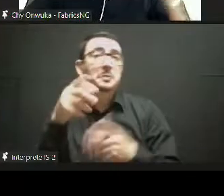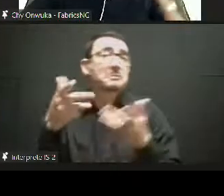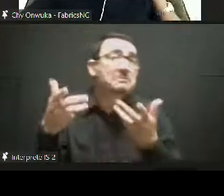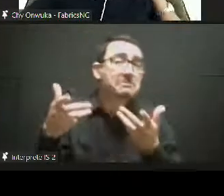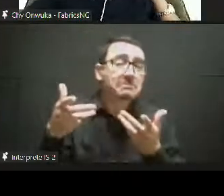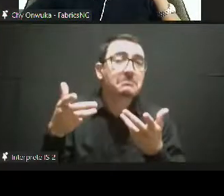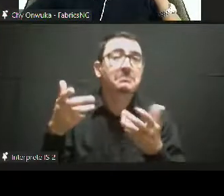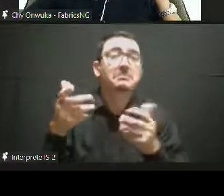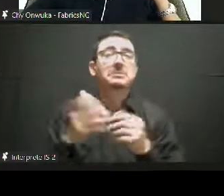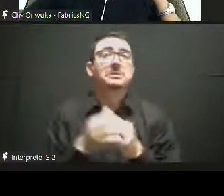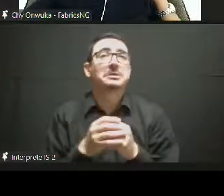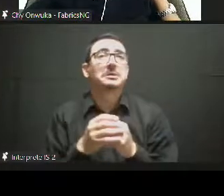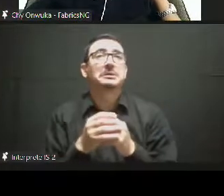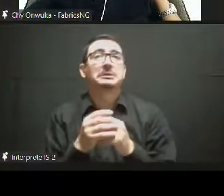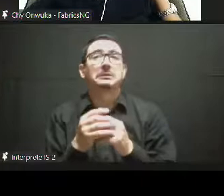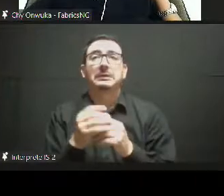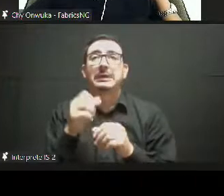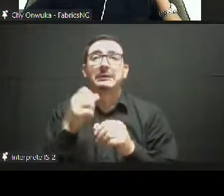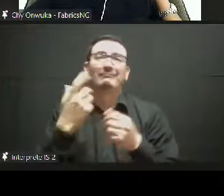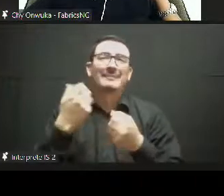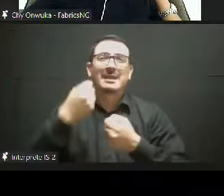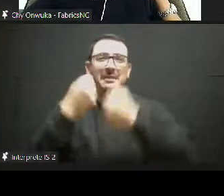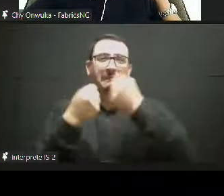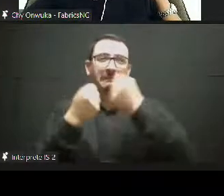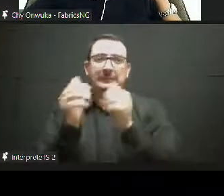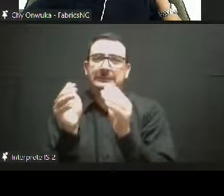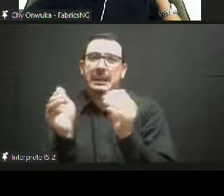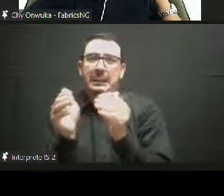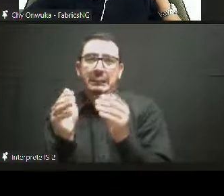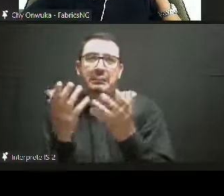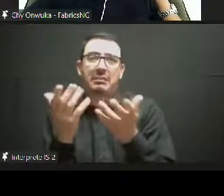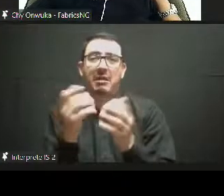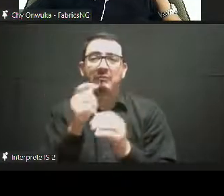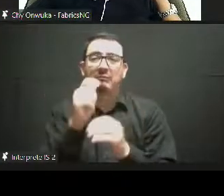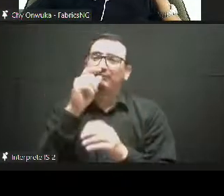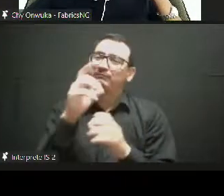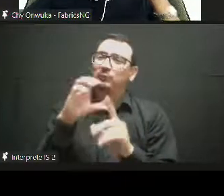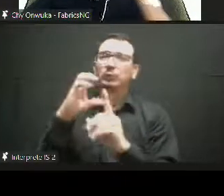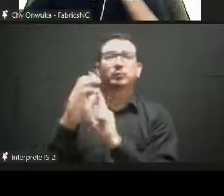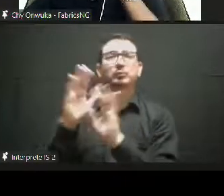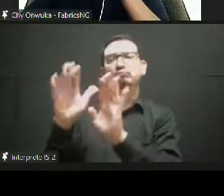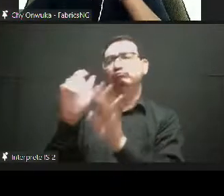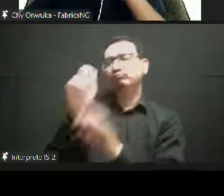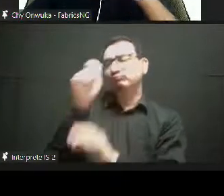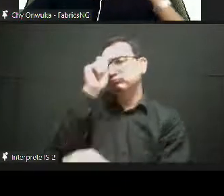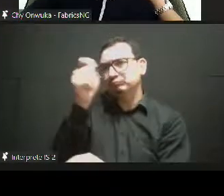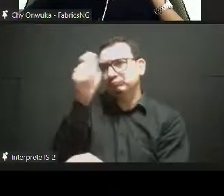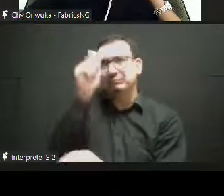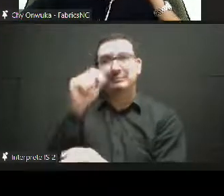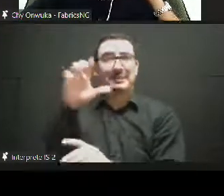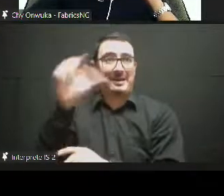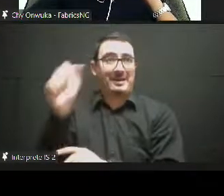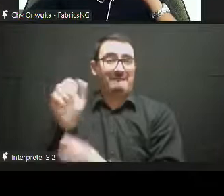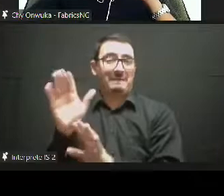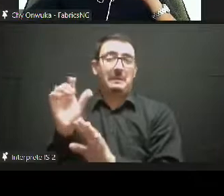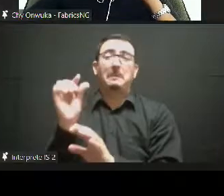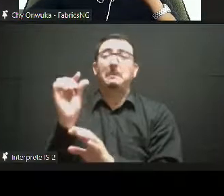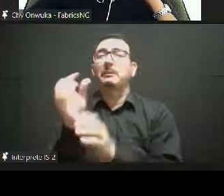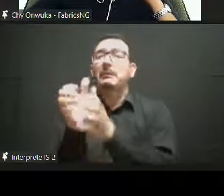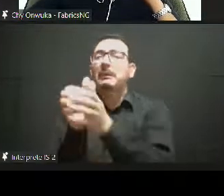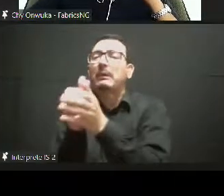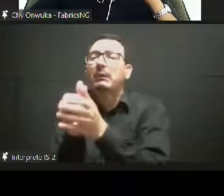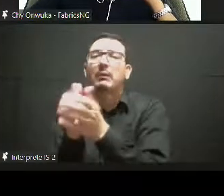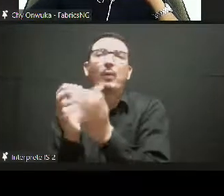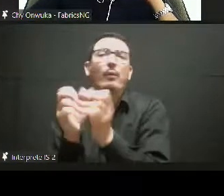who necessarily don't consume works from them. But now, if you look at every